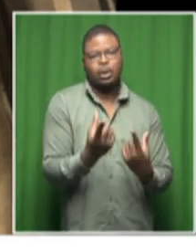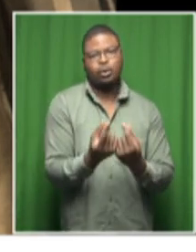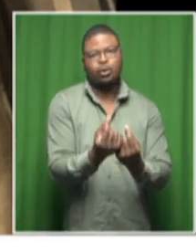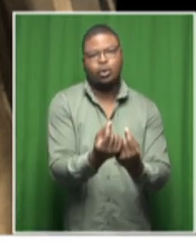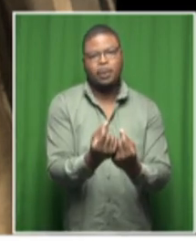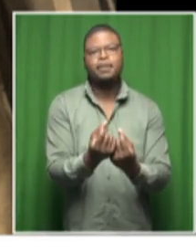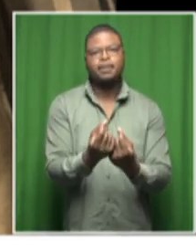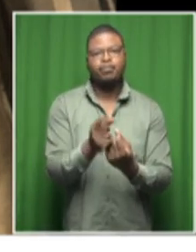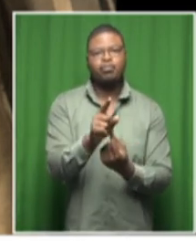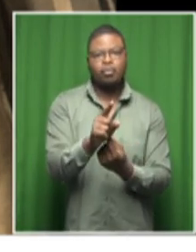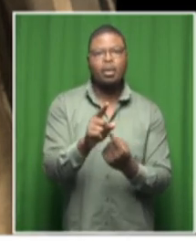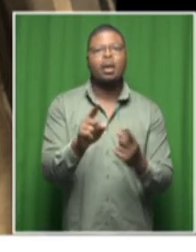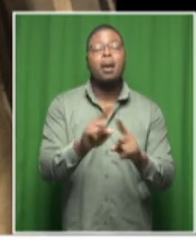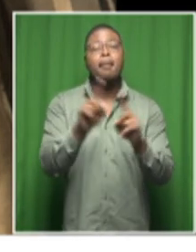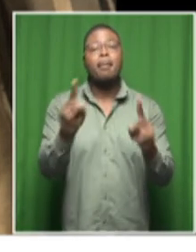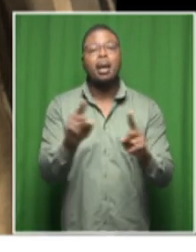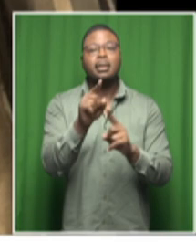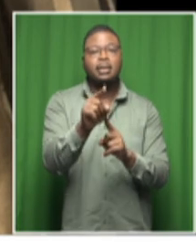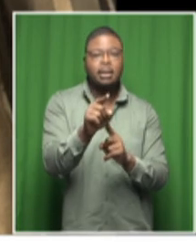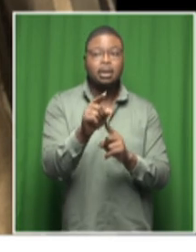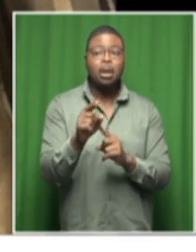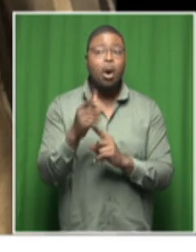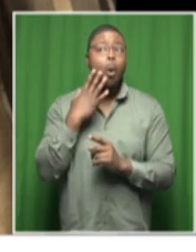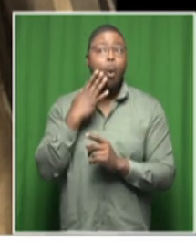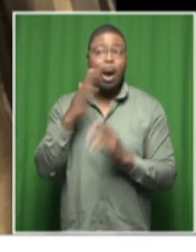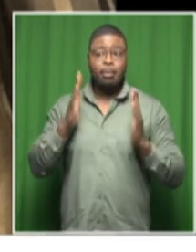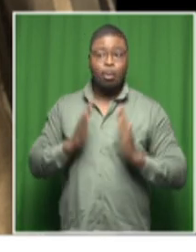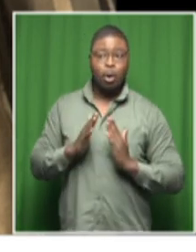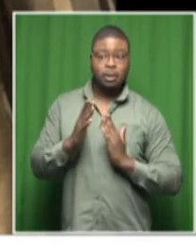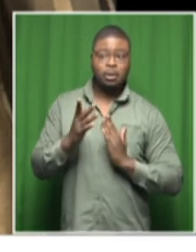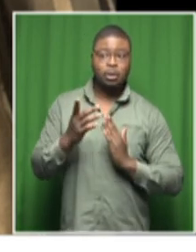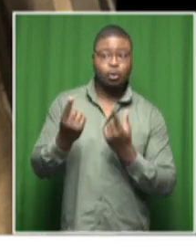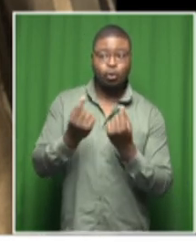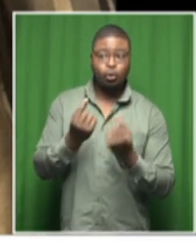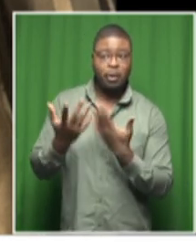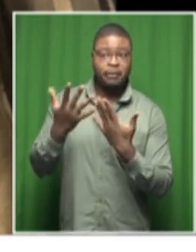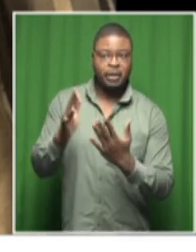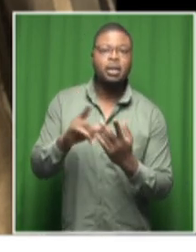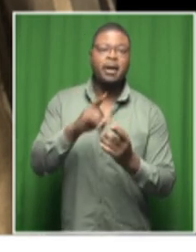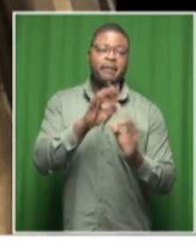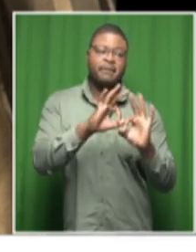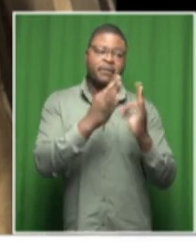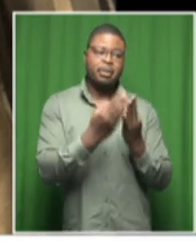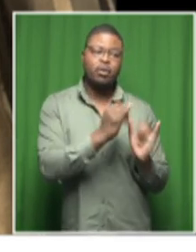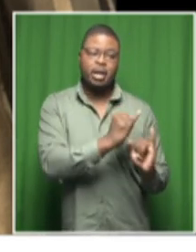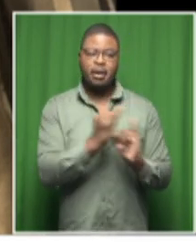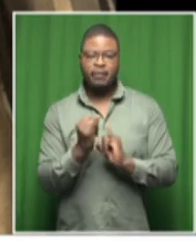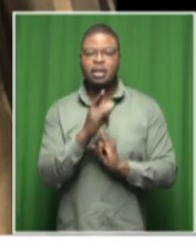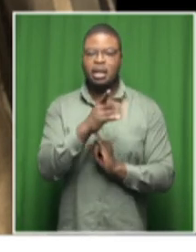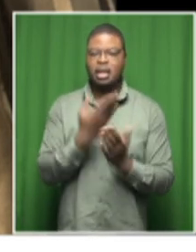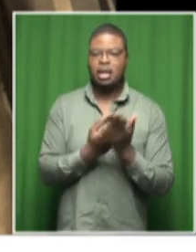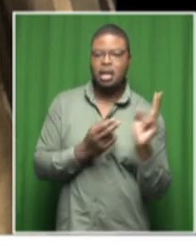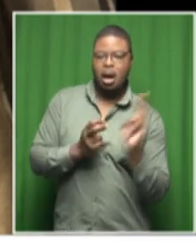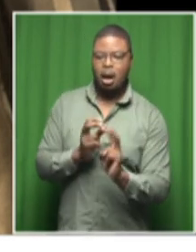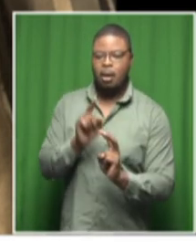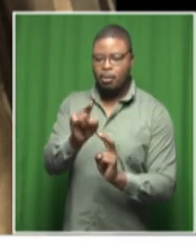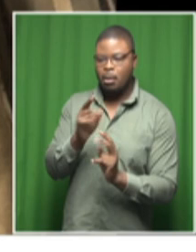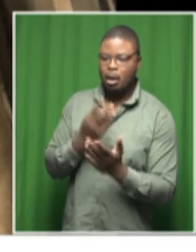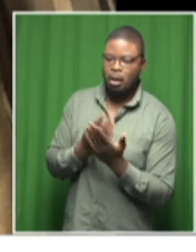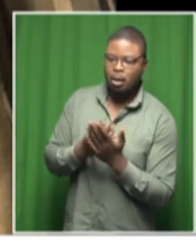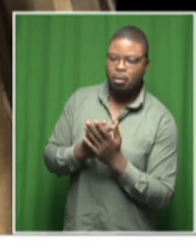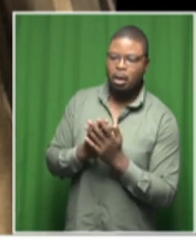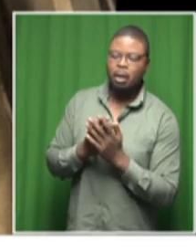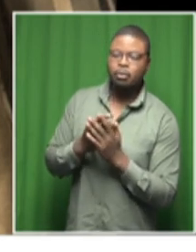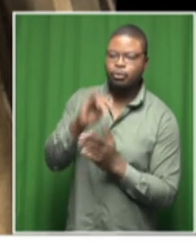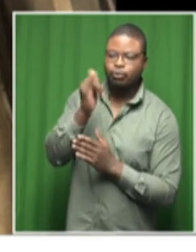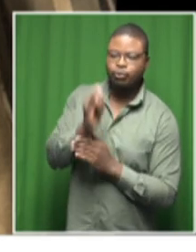cleaning the families will be asked to come and identify we will not show exactly there was an old man that was missing